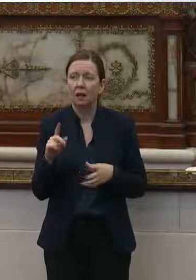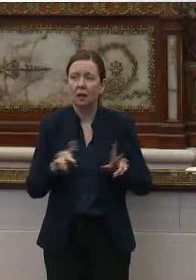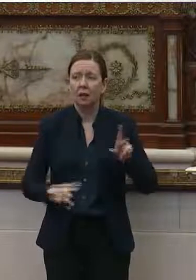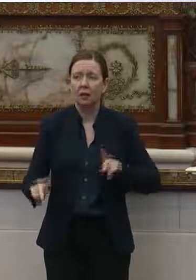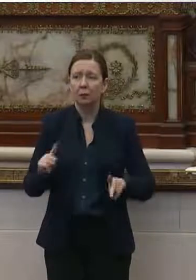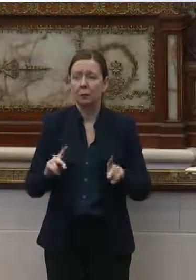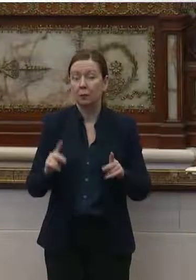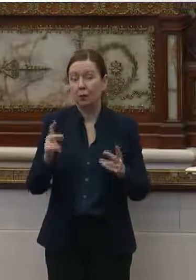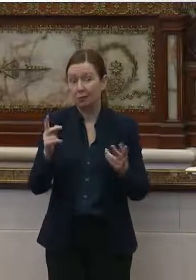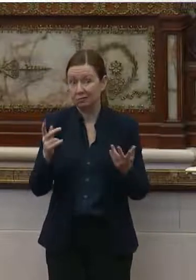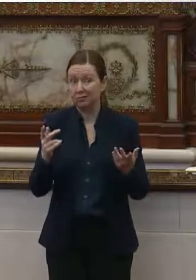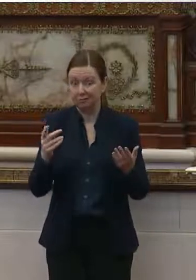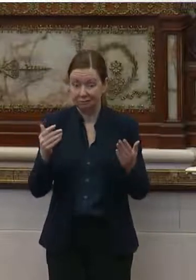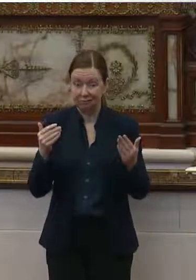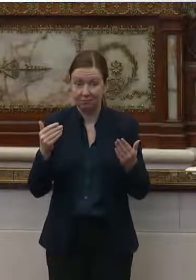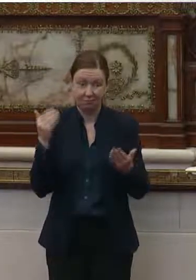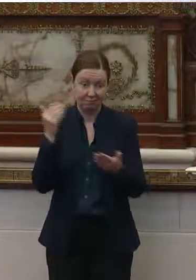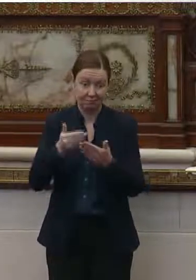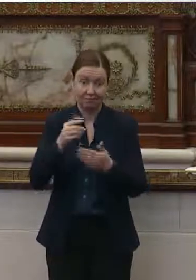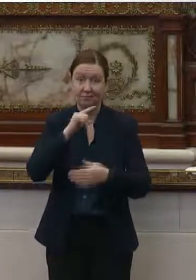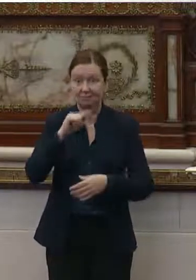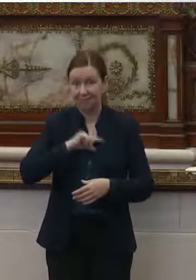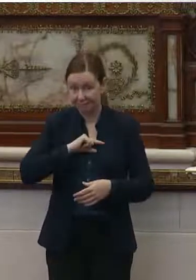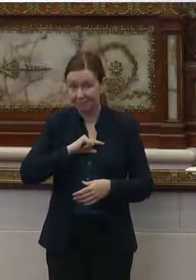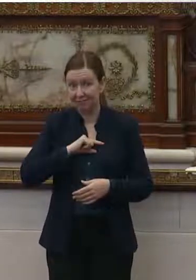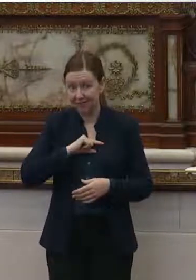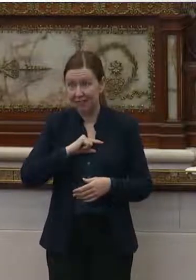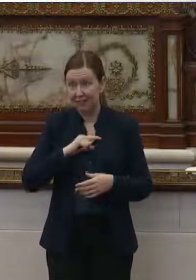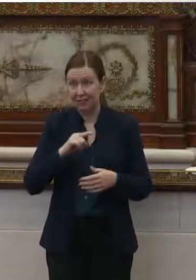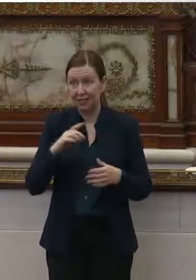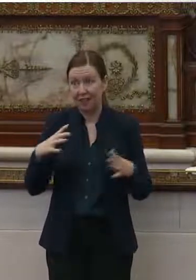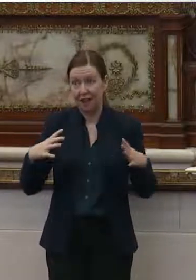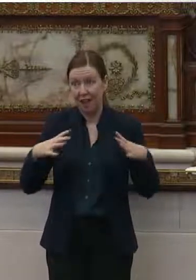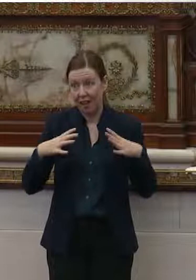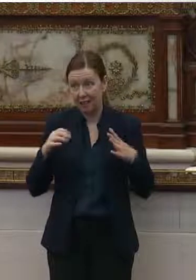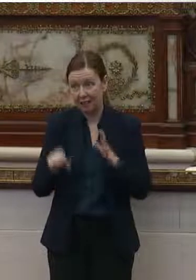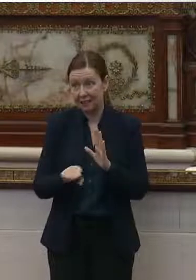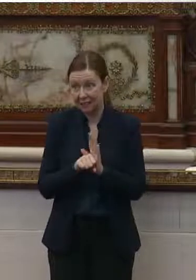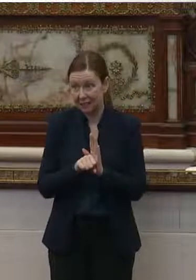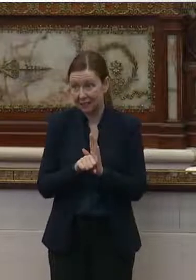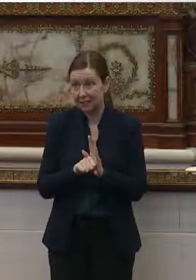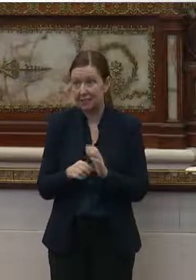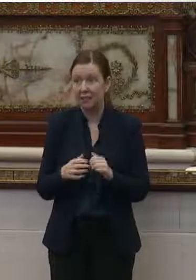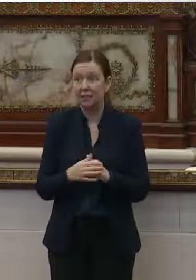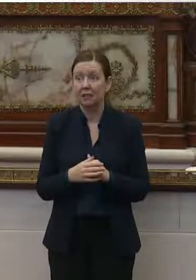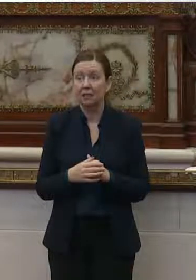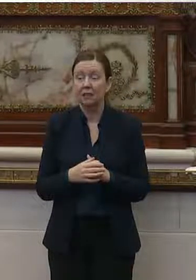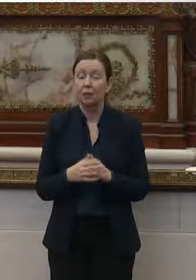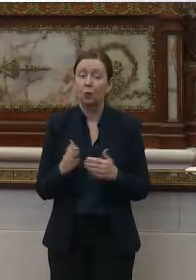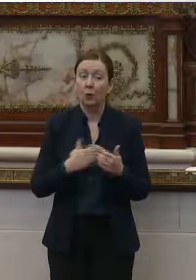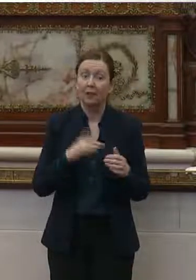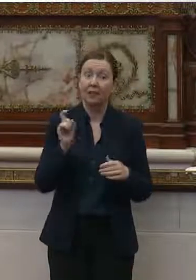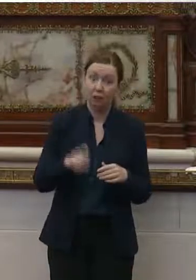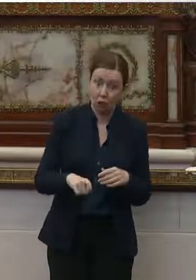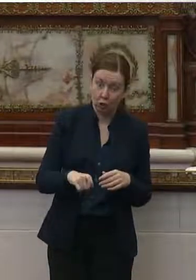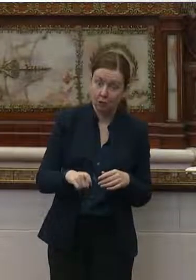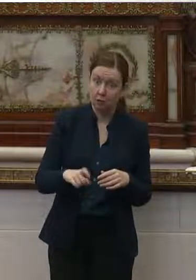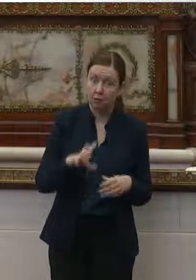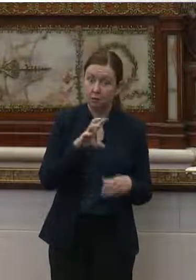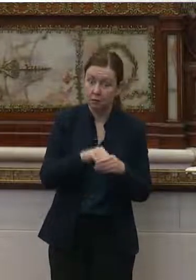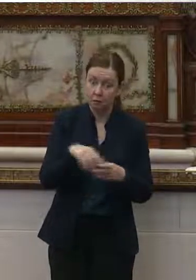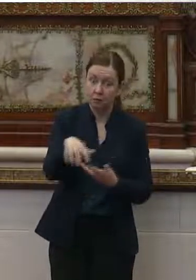into the holiday season in reference to different relatives who may be in contact care, whether they should or should not do that, um,